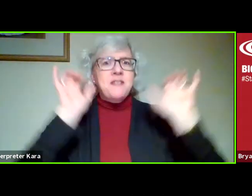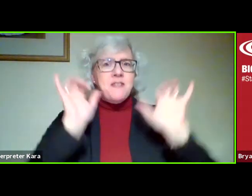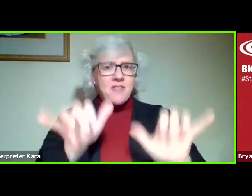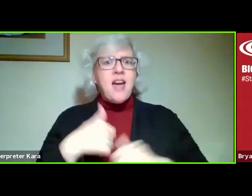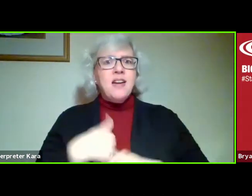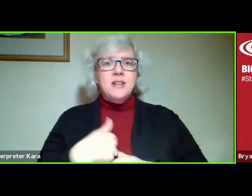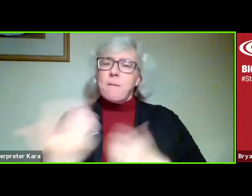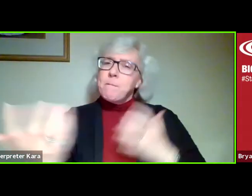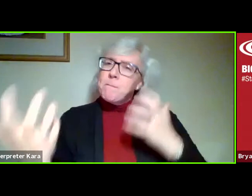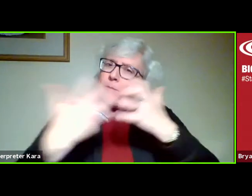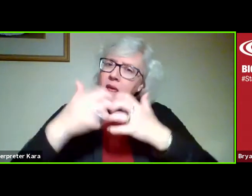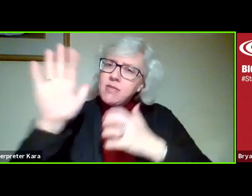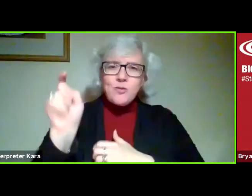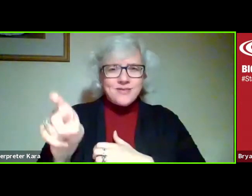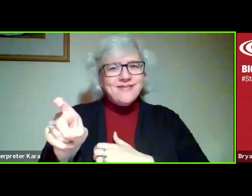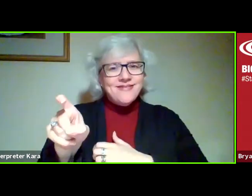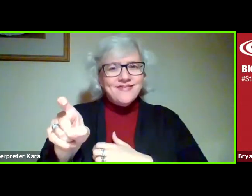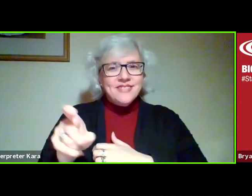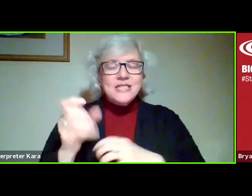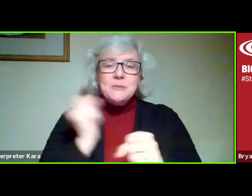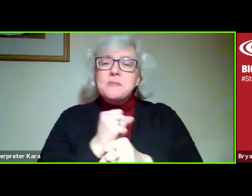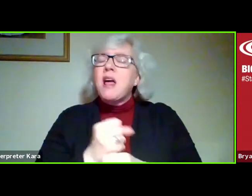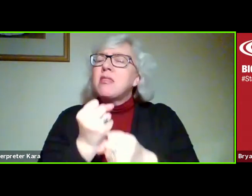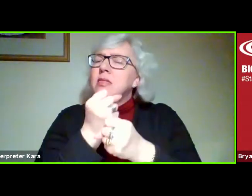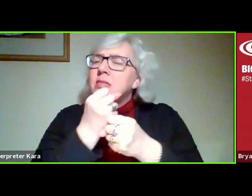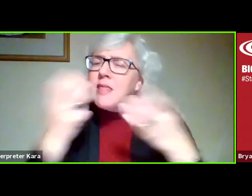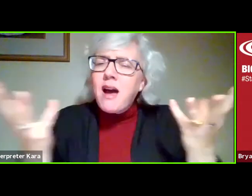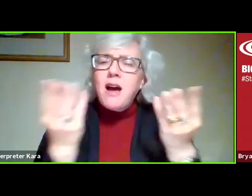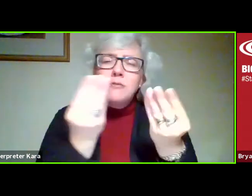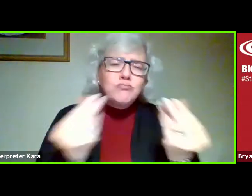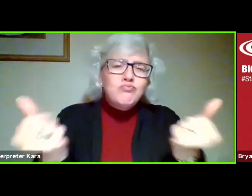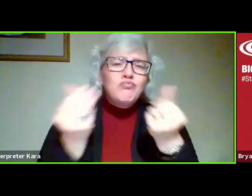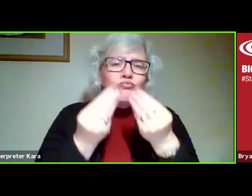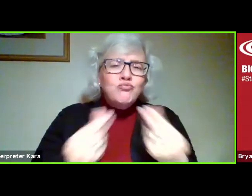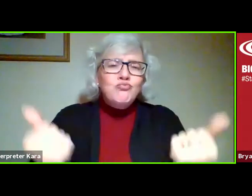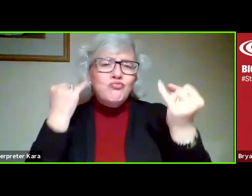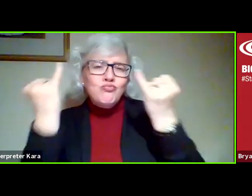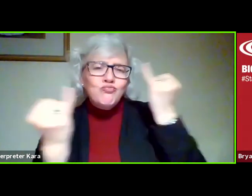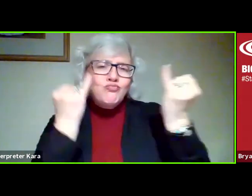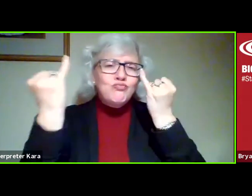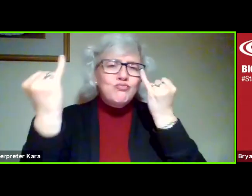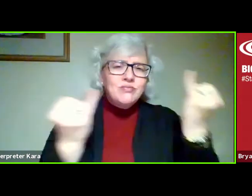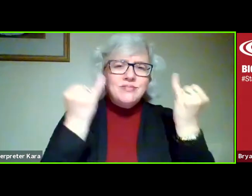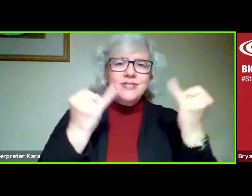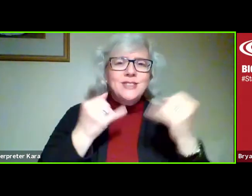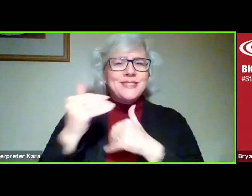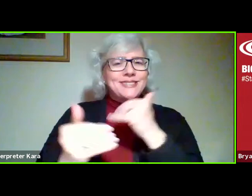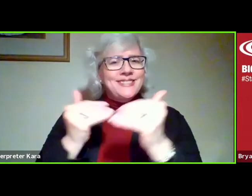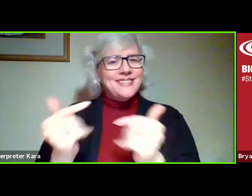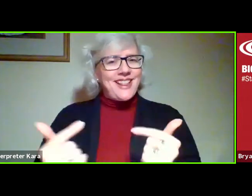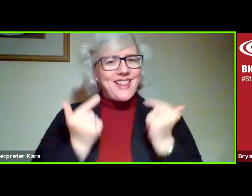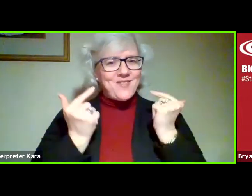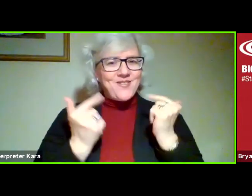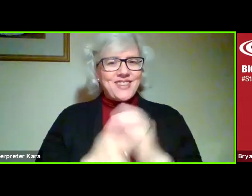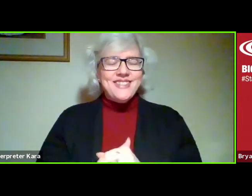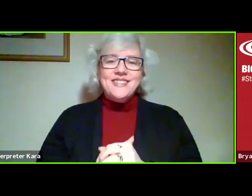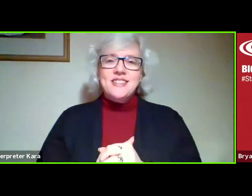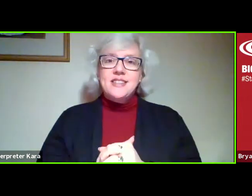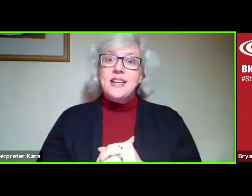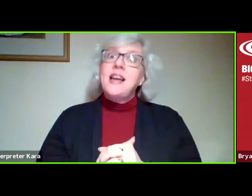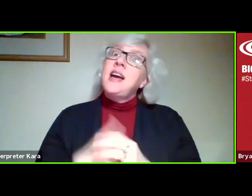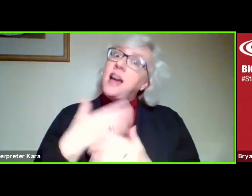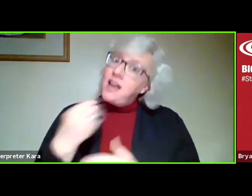as an individual. It's about creating lots of solutions and different ideas on how to progress through life. And of course, it's about